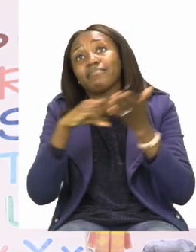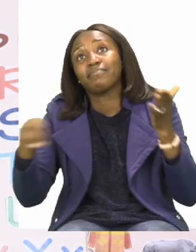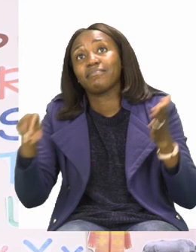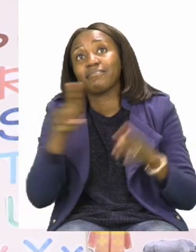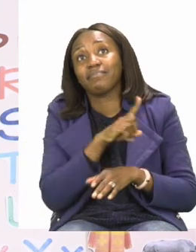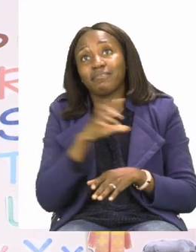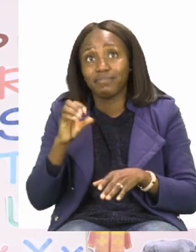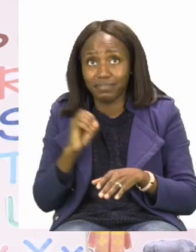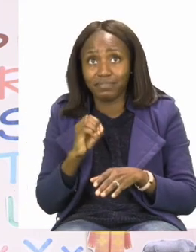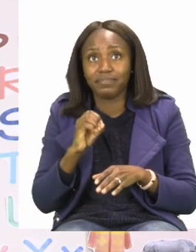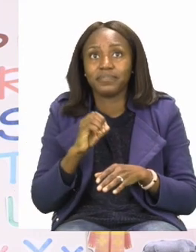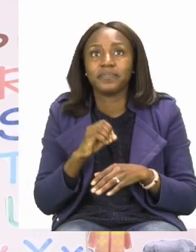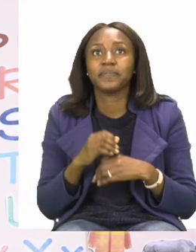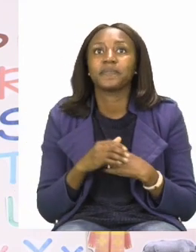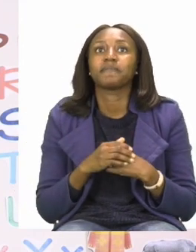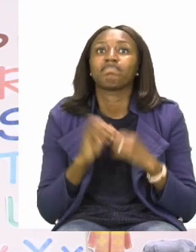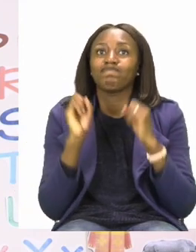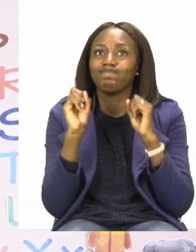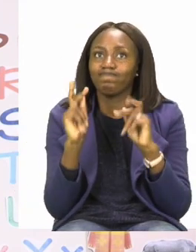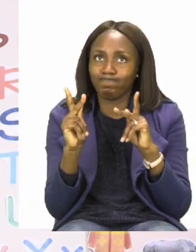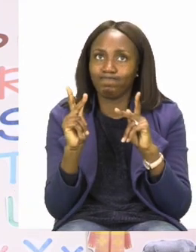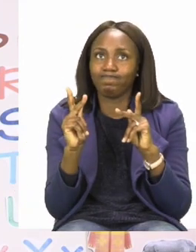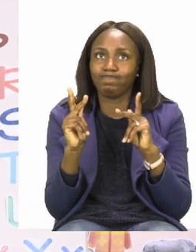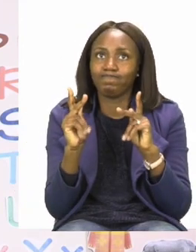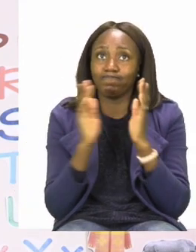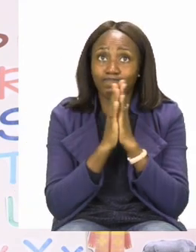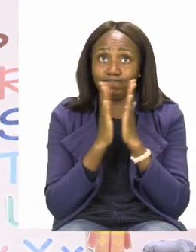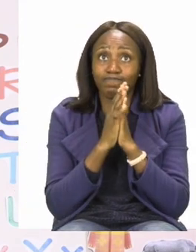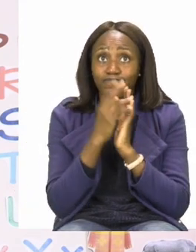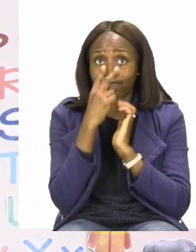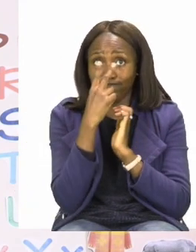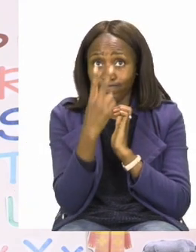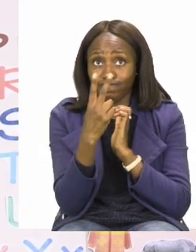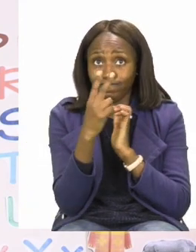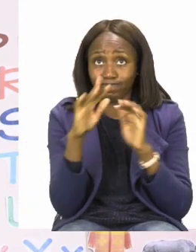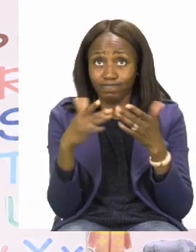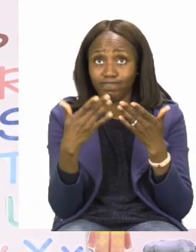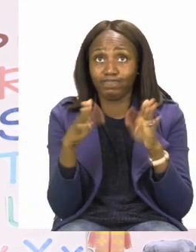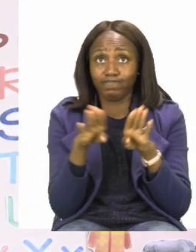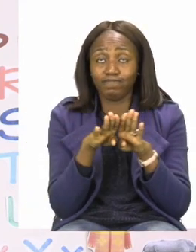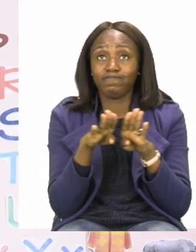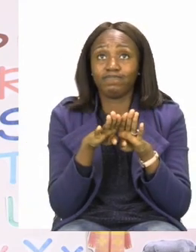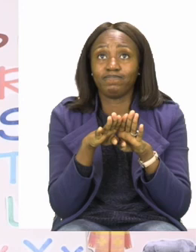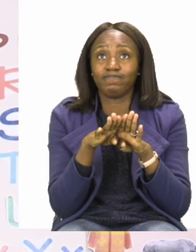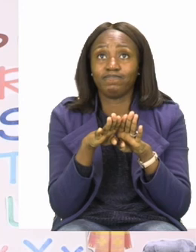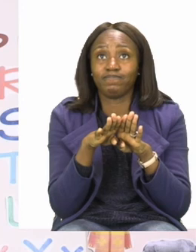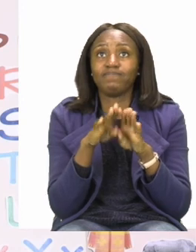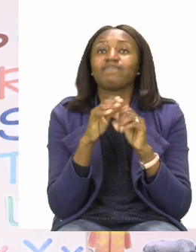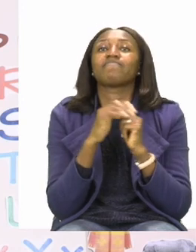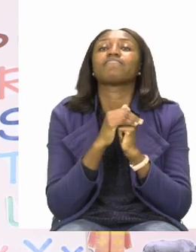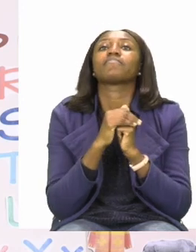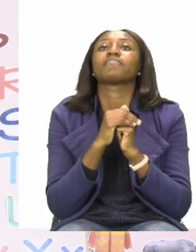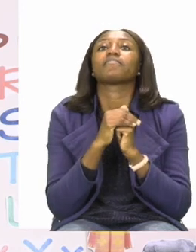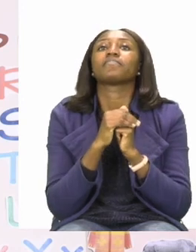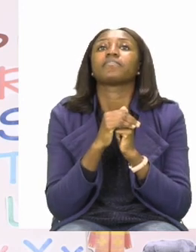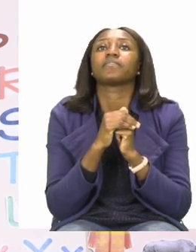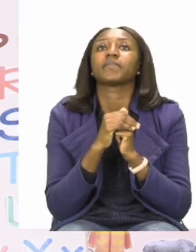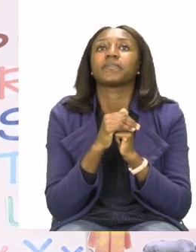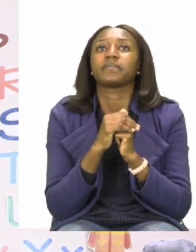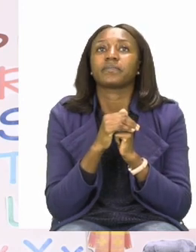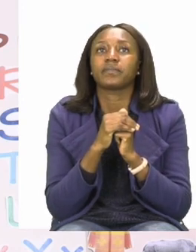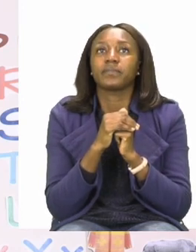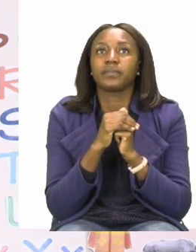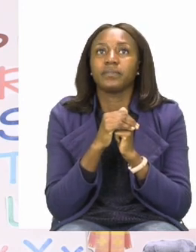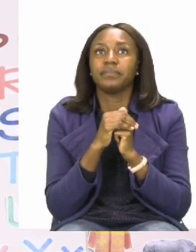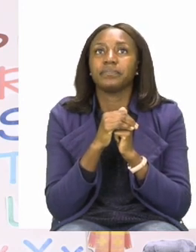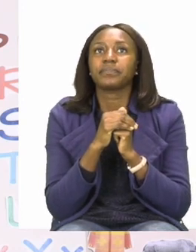So, I want you to follow me on your number line and I'm going to use it on my number line,